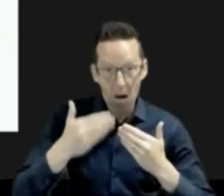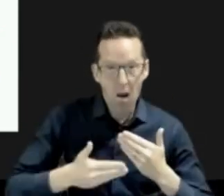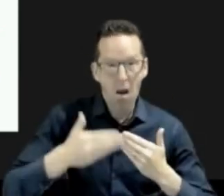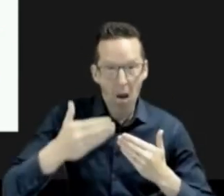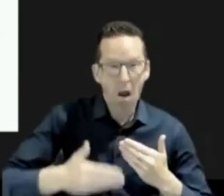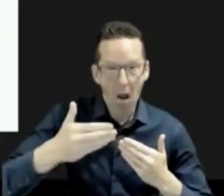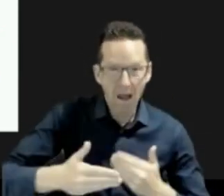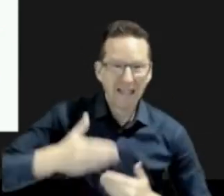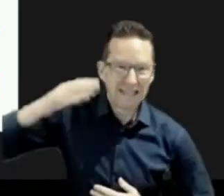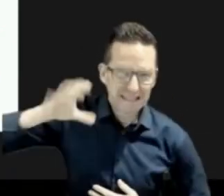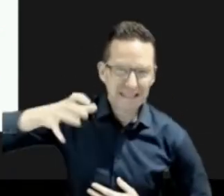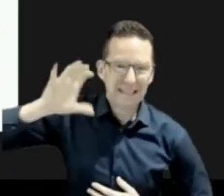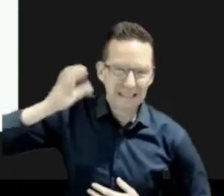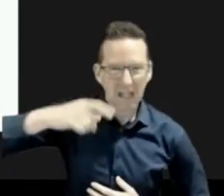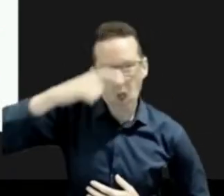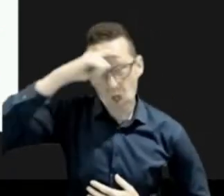was destroyed by a wildfire.